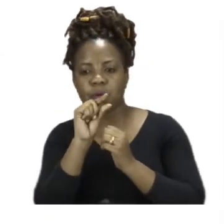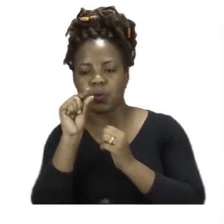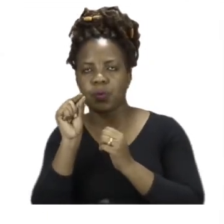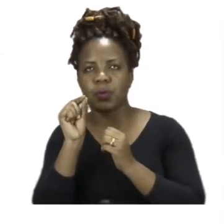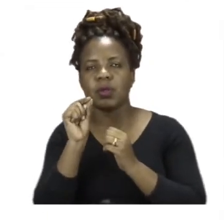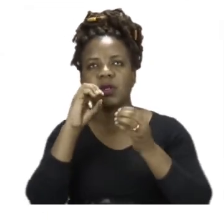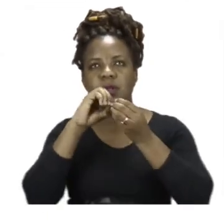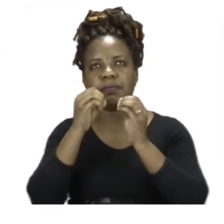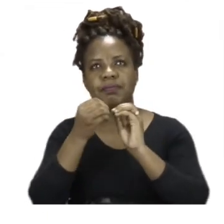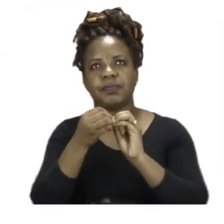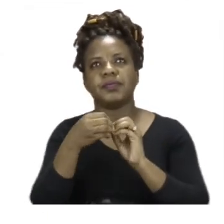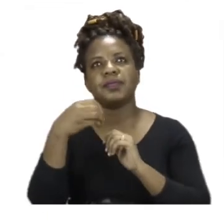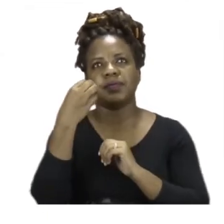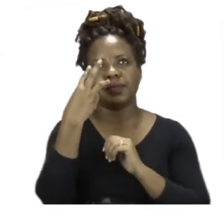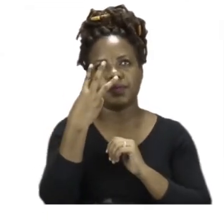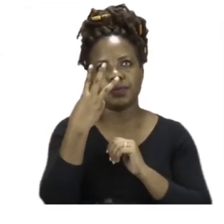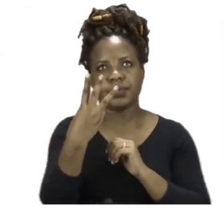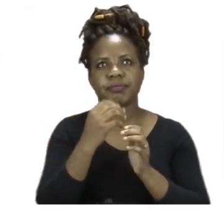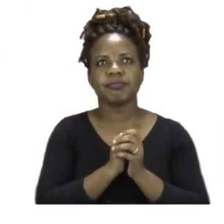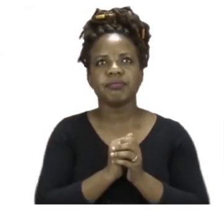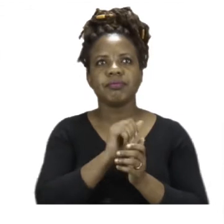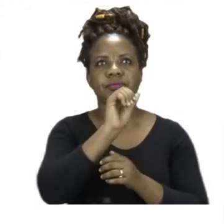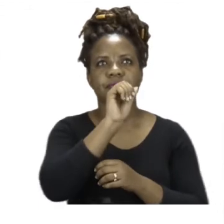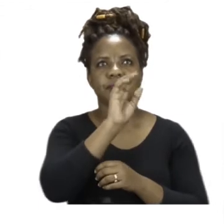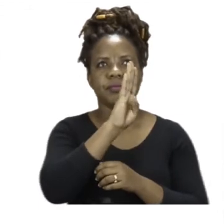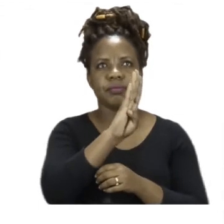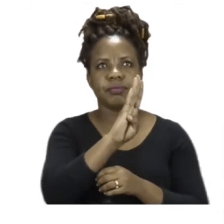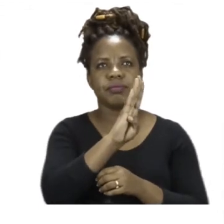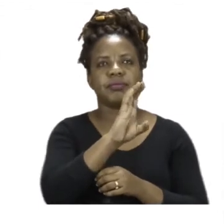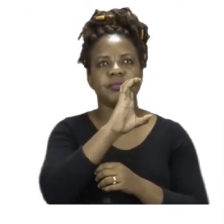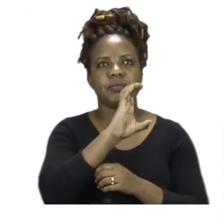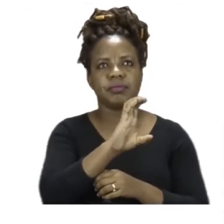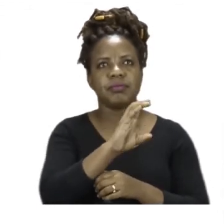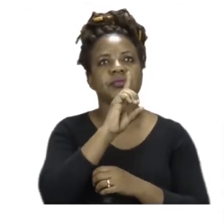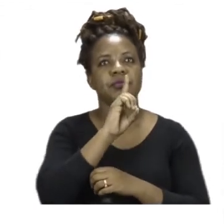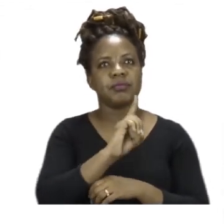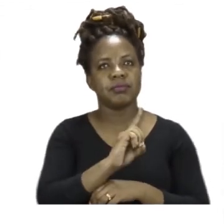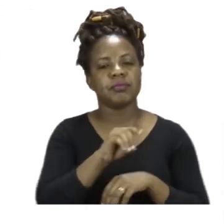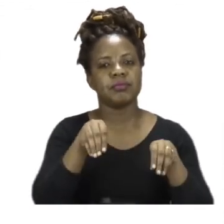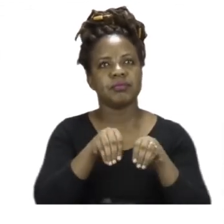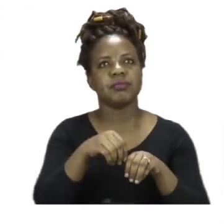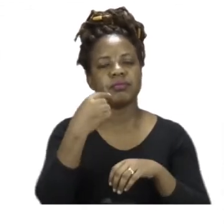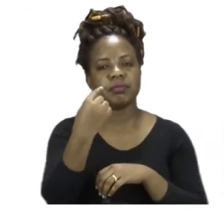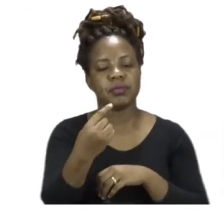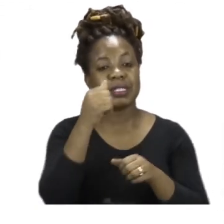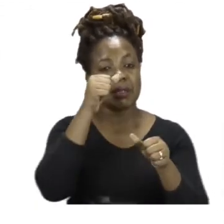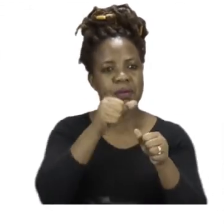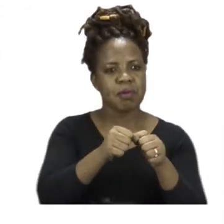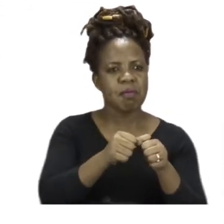rest of them you can do by yourselves. But remember, we are going to start from the heaviest to the